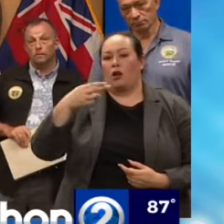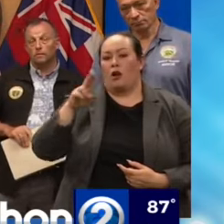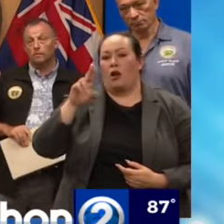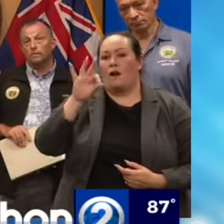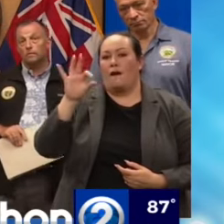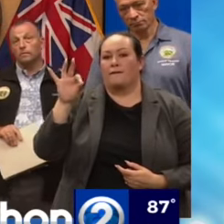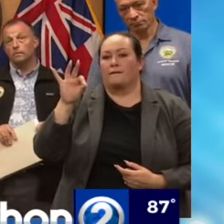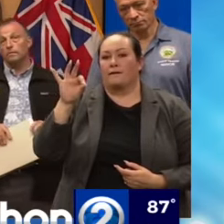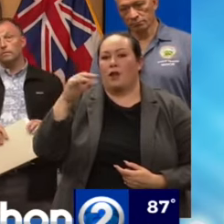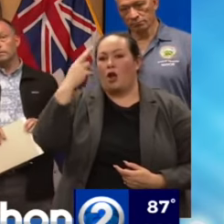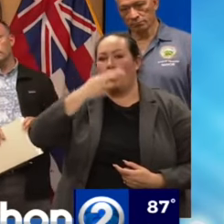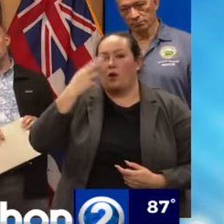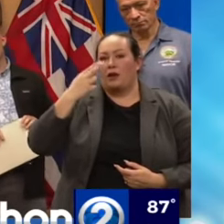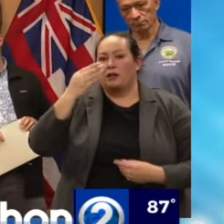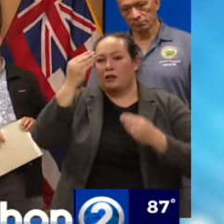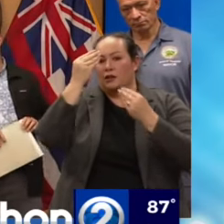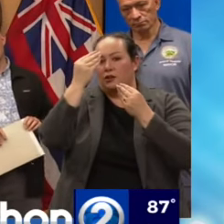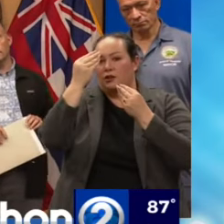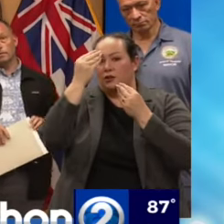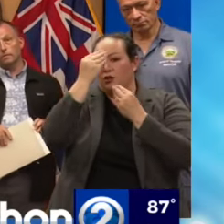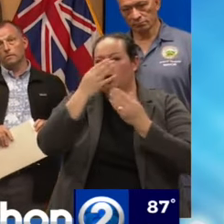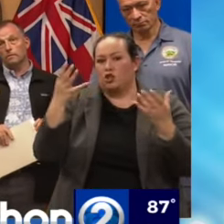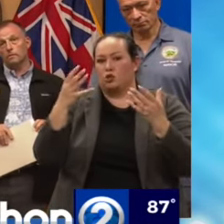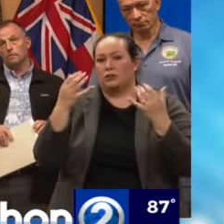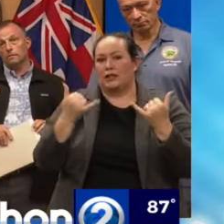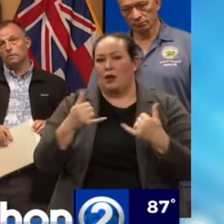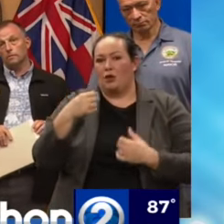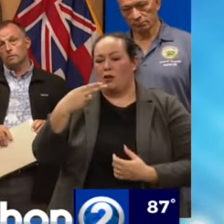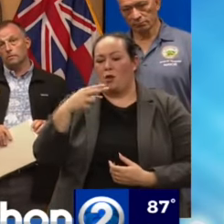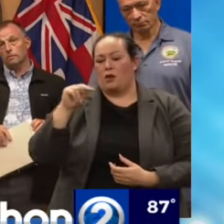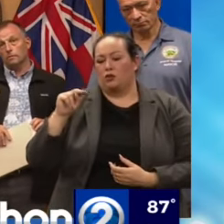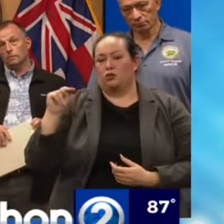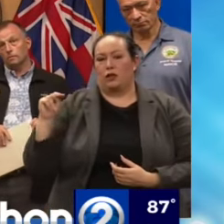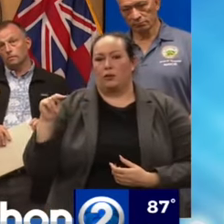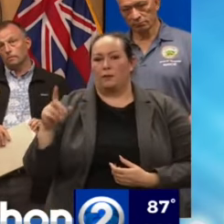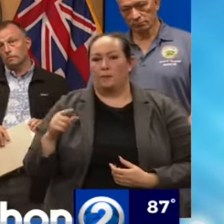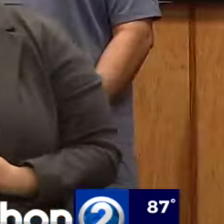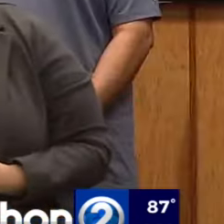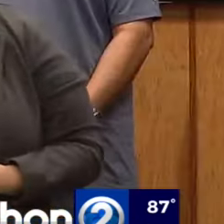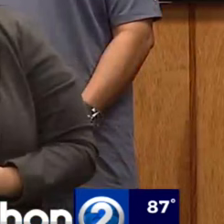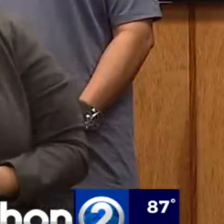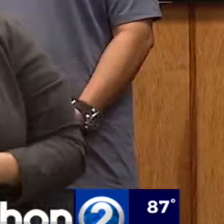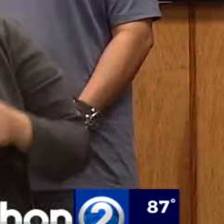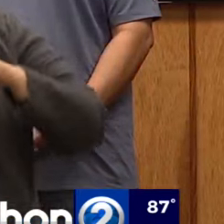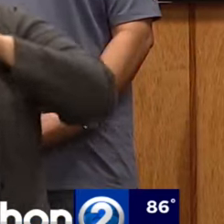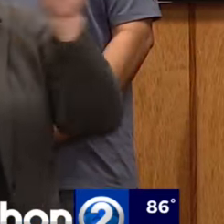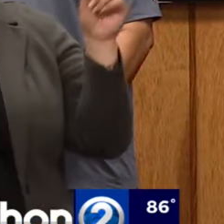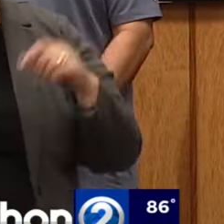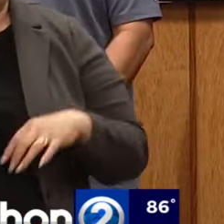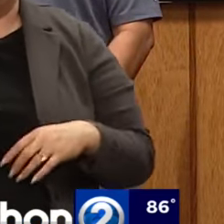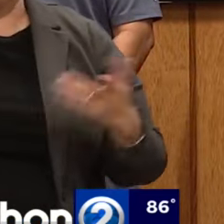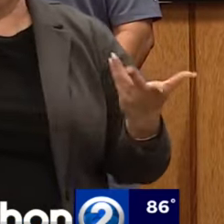In this regard, the wildly different death estimates have been given.